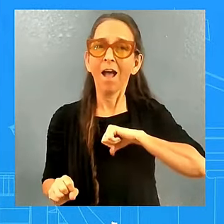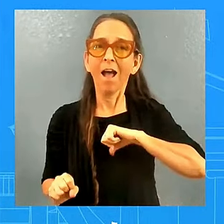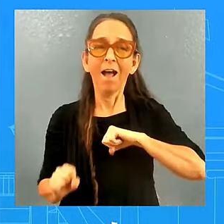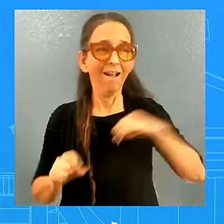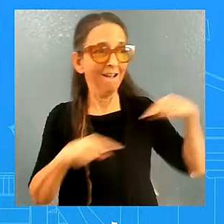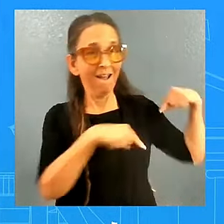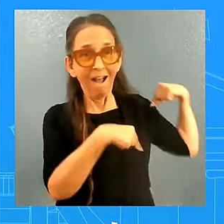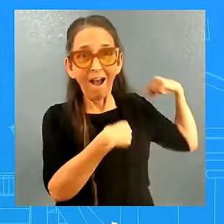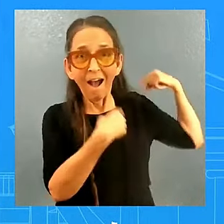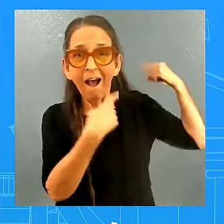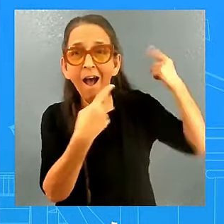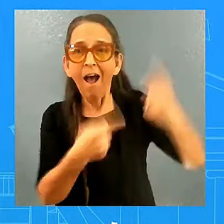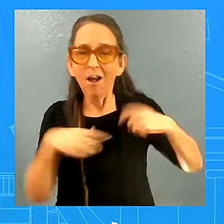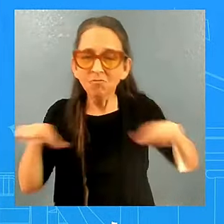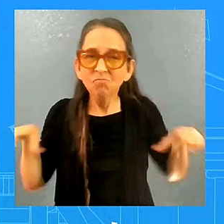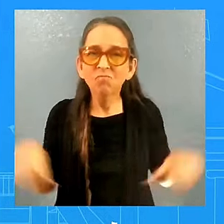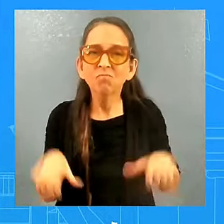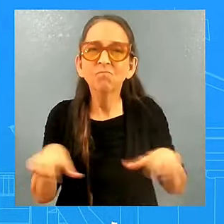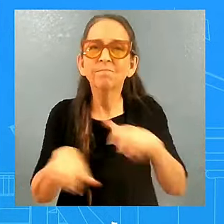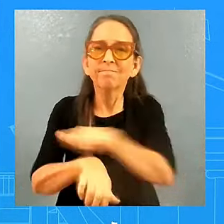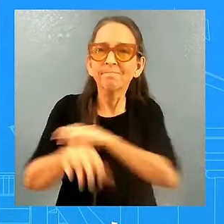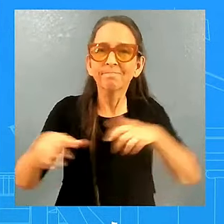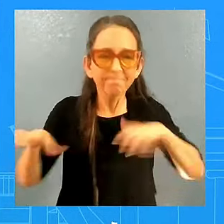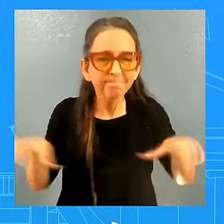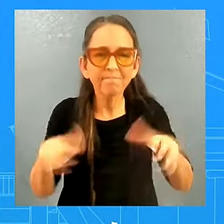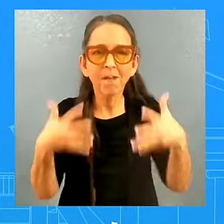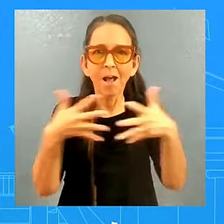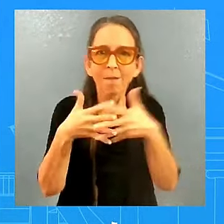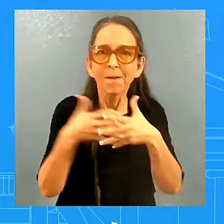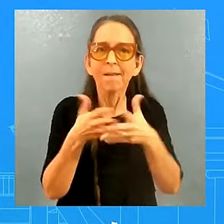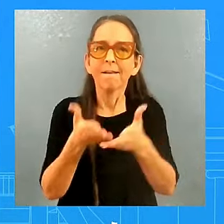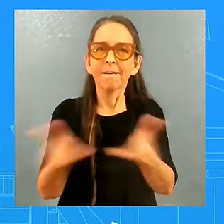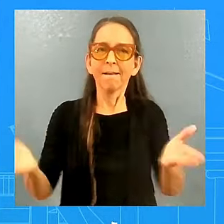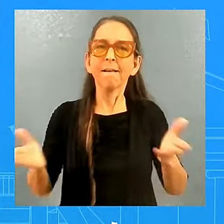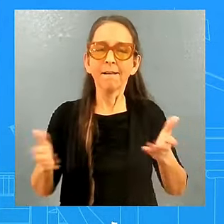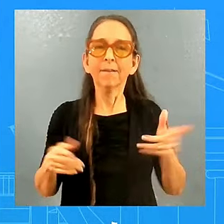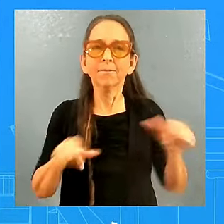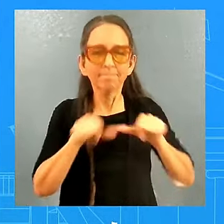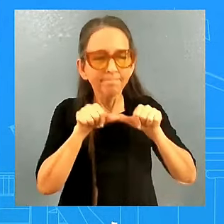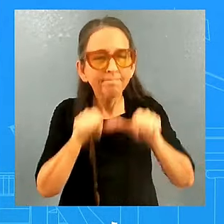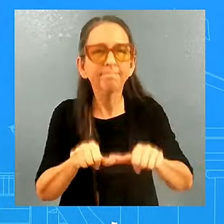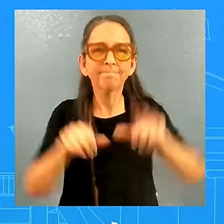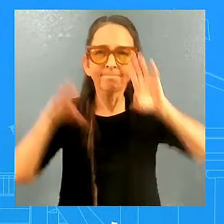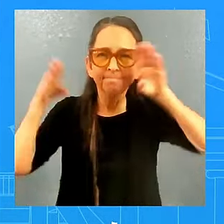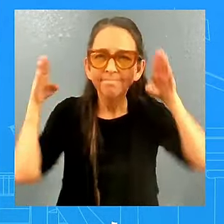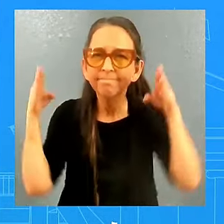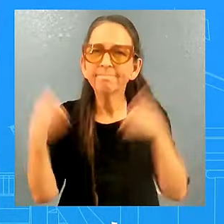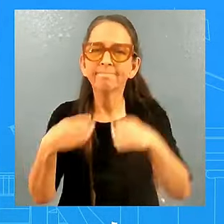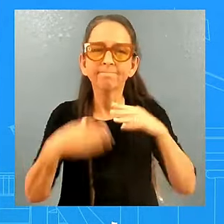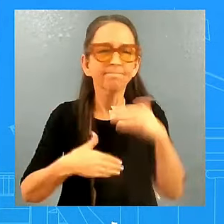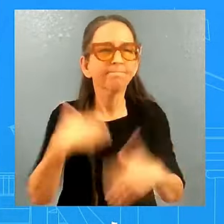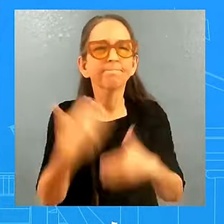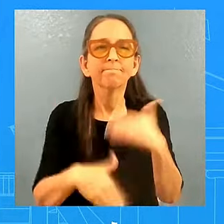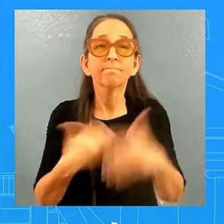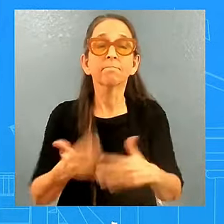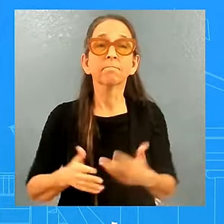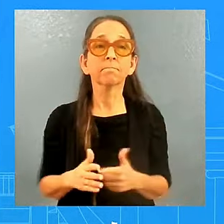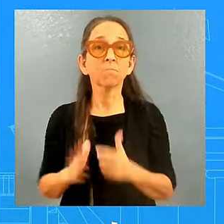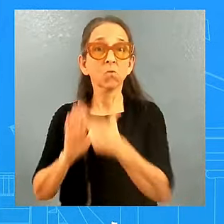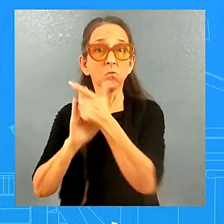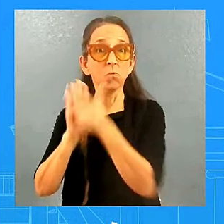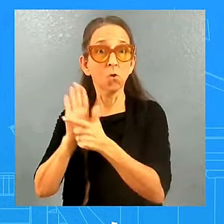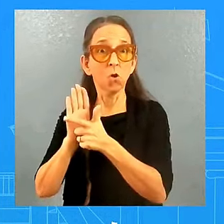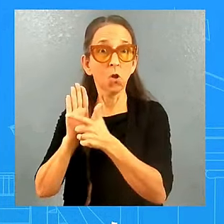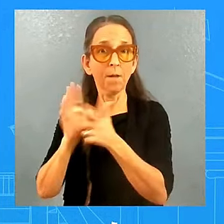and that's going to continue to be his focus. I talked about the legislative focuses that we're going to have in the next 74 days,